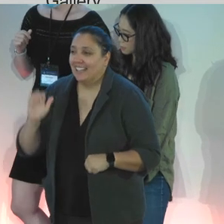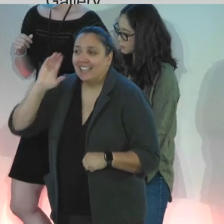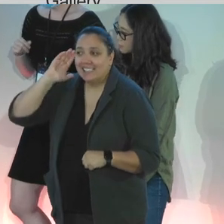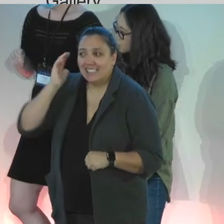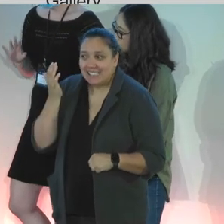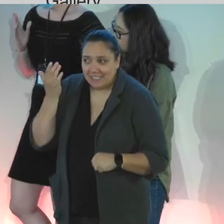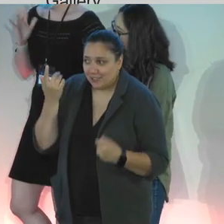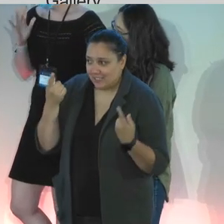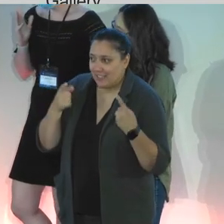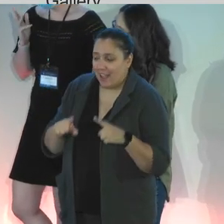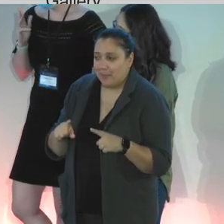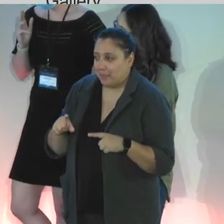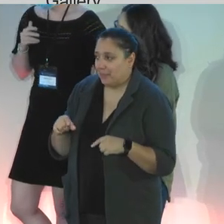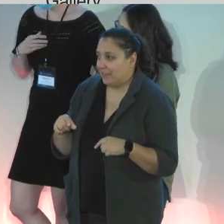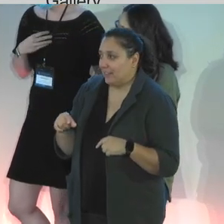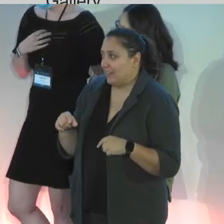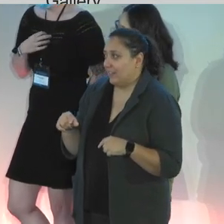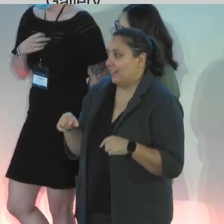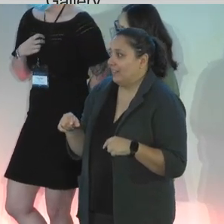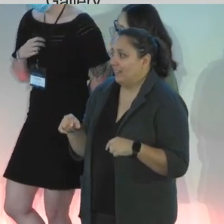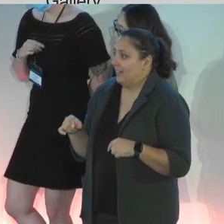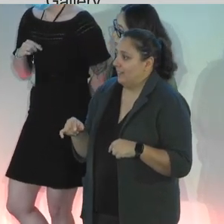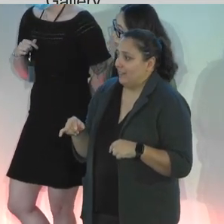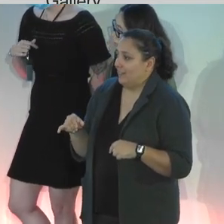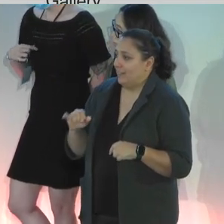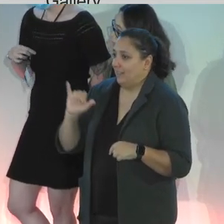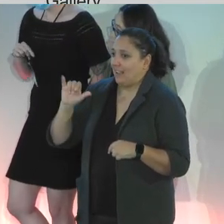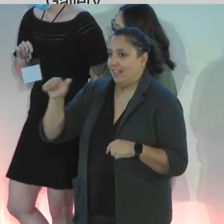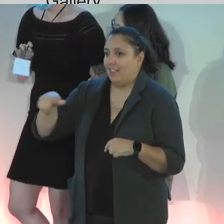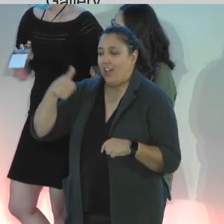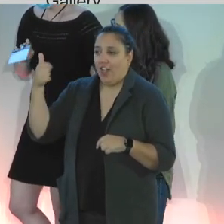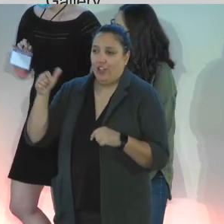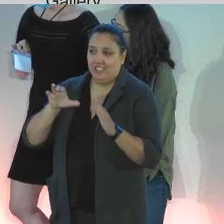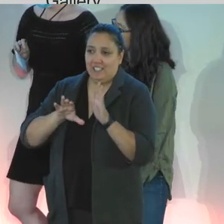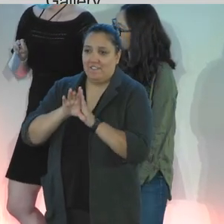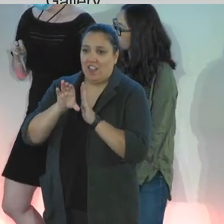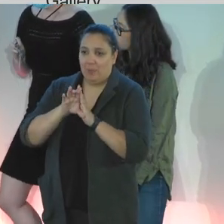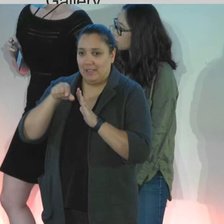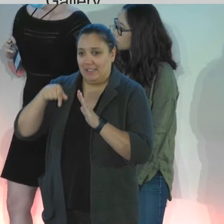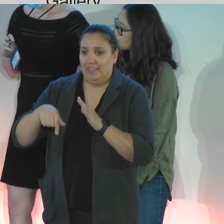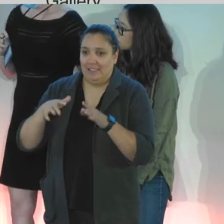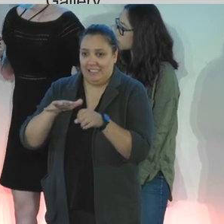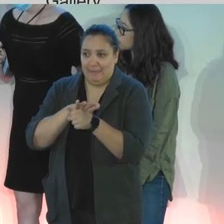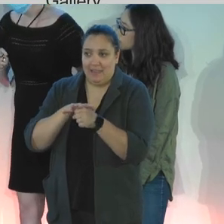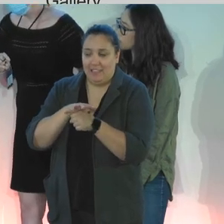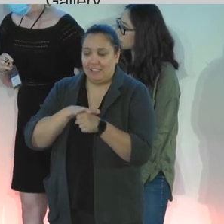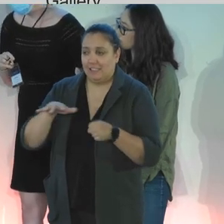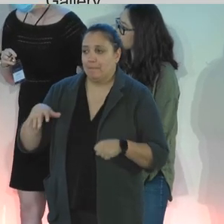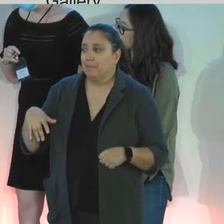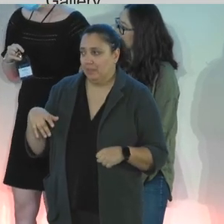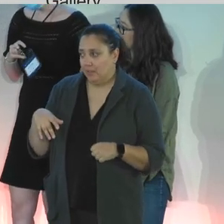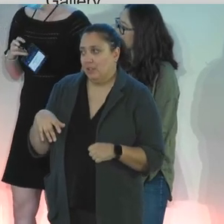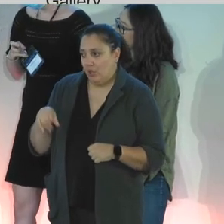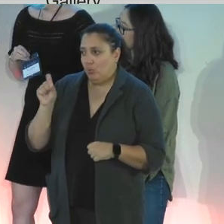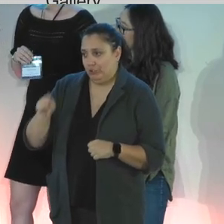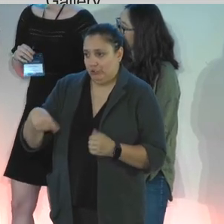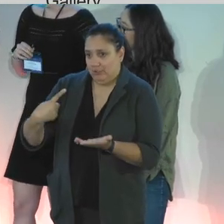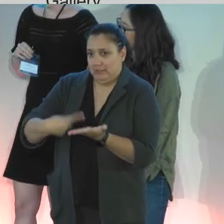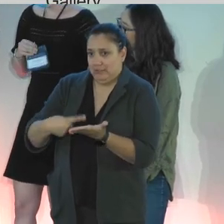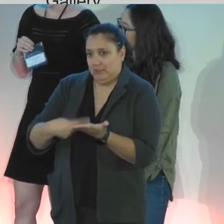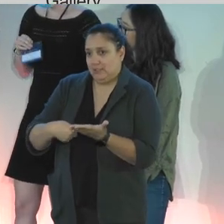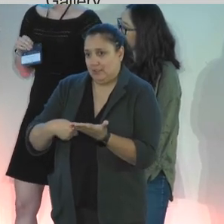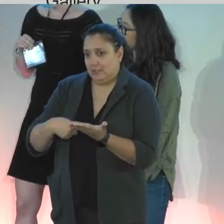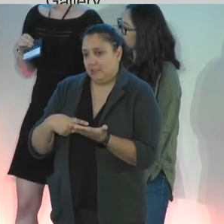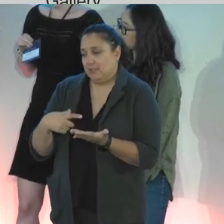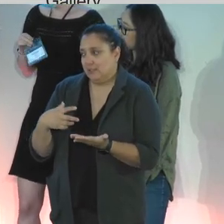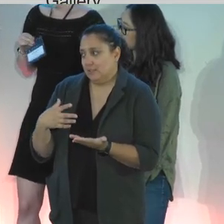coming, just like all the other developments in this space. We should definitely have a discussion about